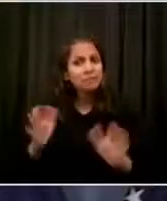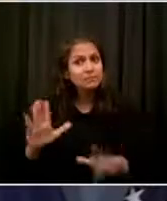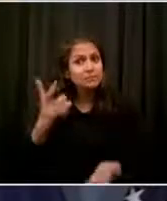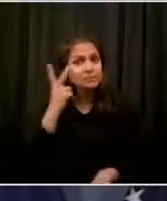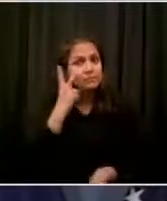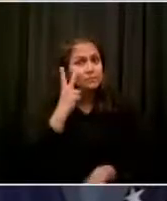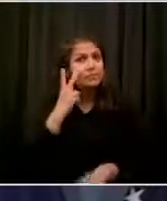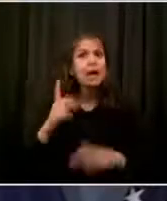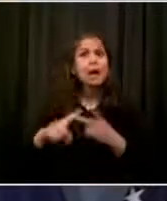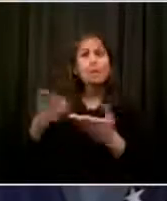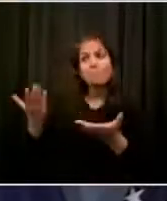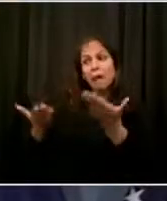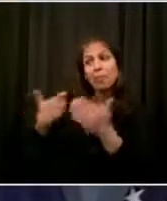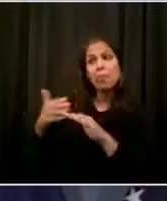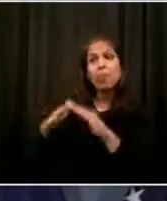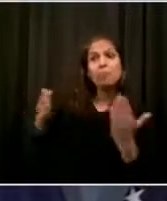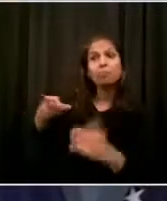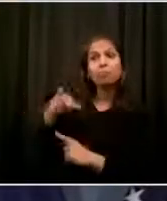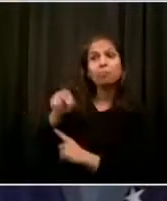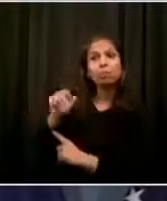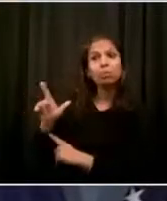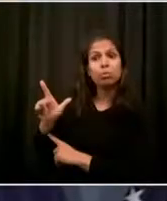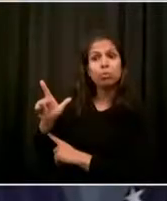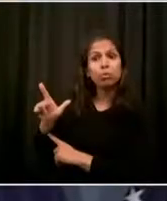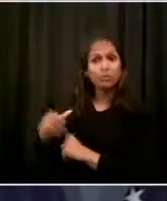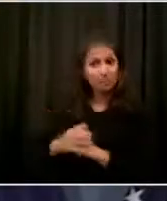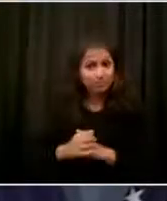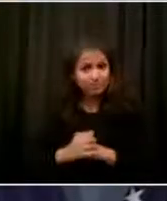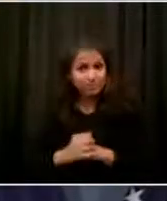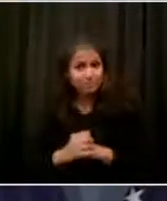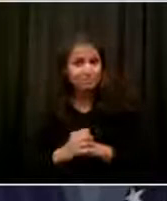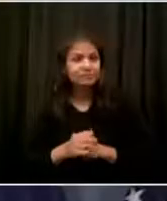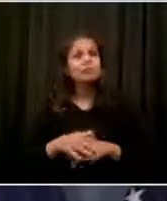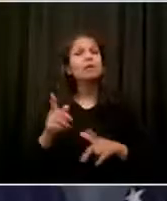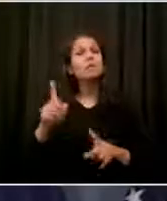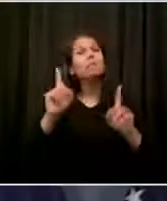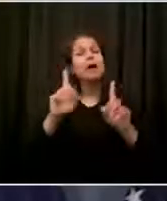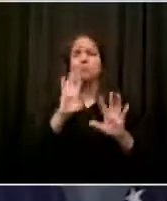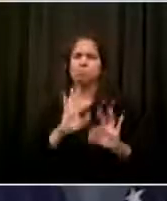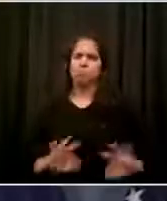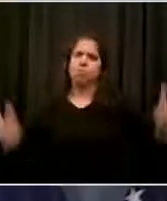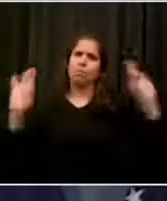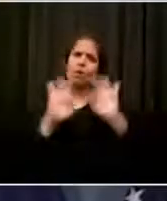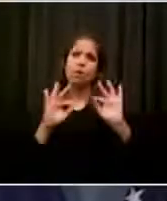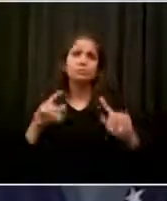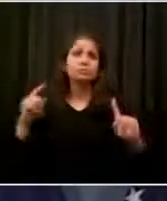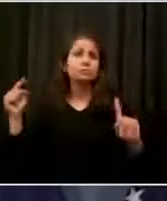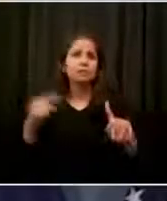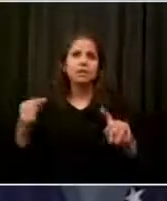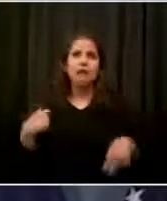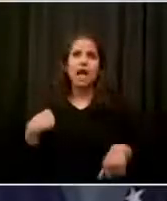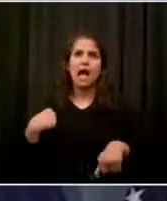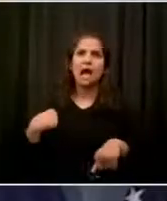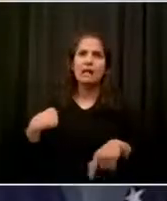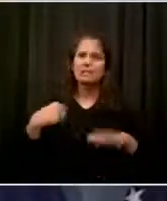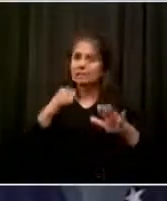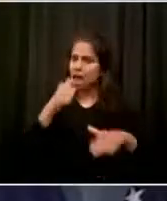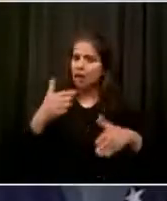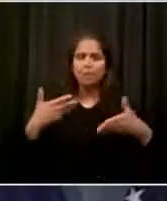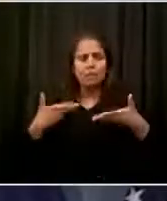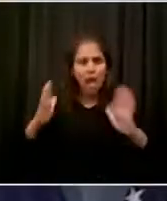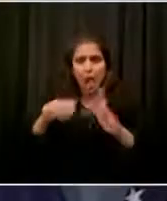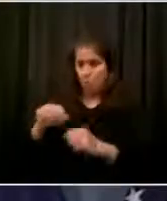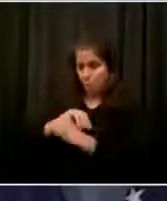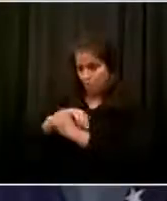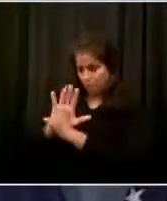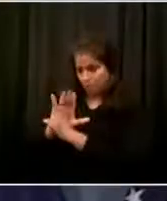that we don't do the worst of all things, which is to allow a resurgence. If we had a resurgence the wrong way, then we're literally shutting down phase one and